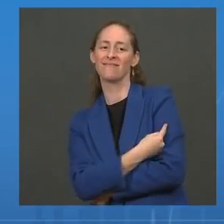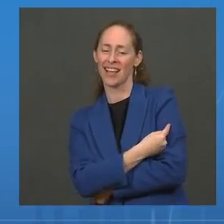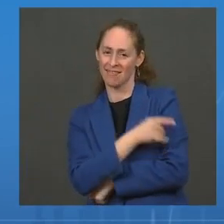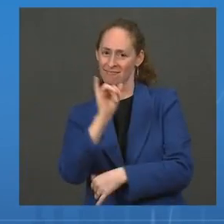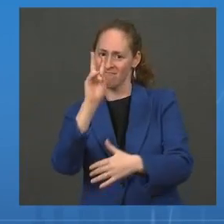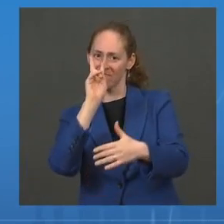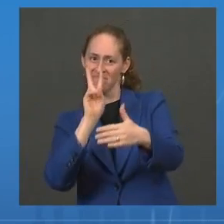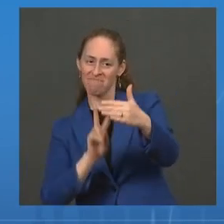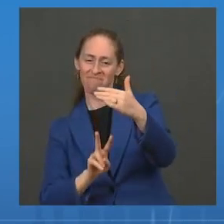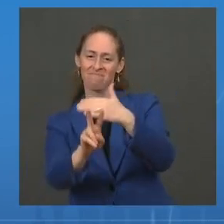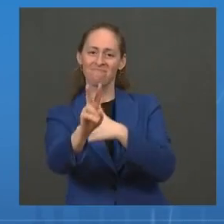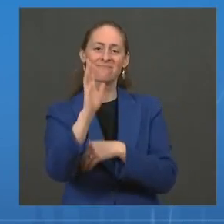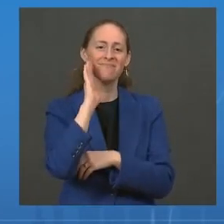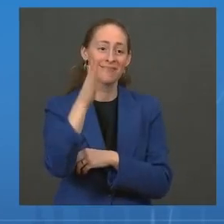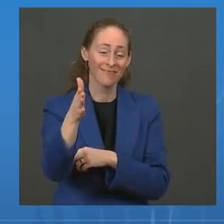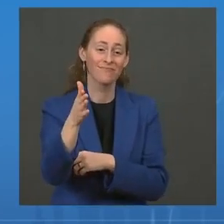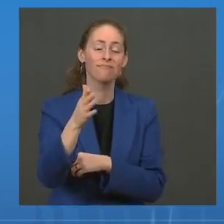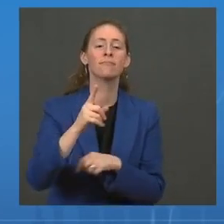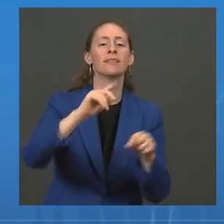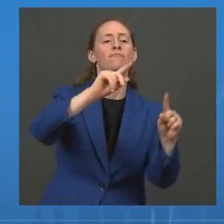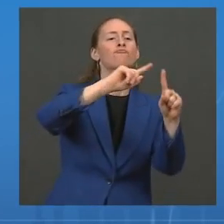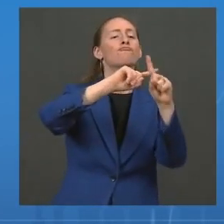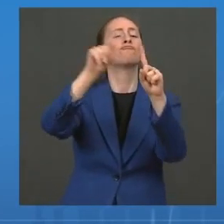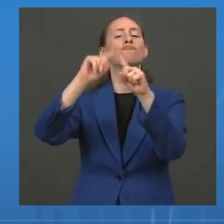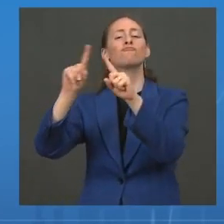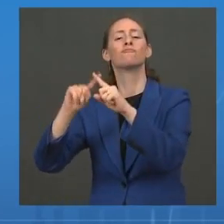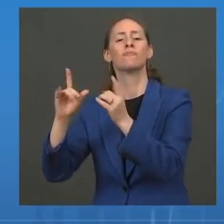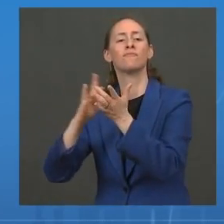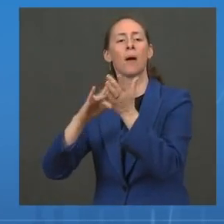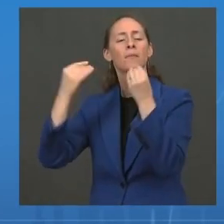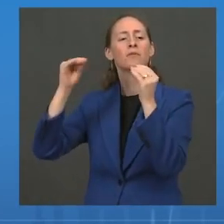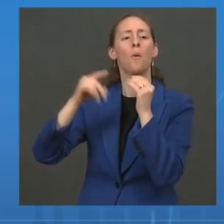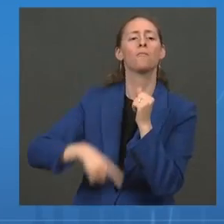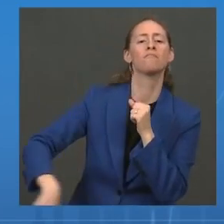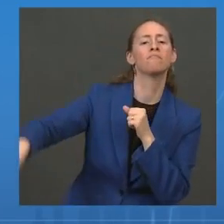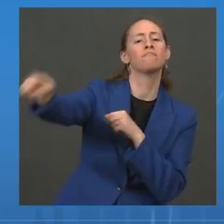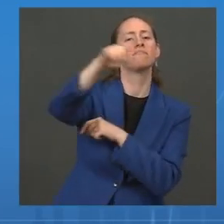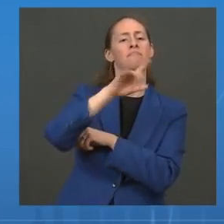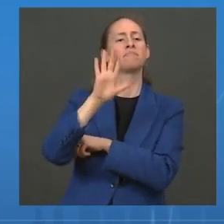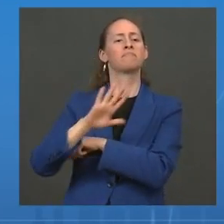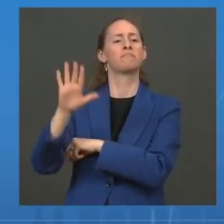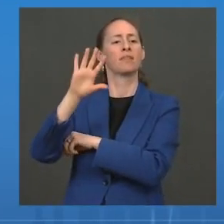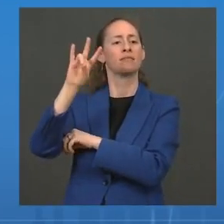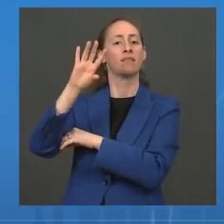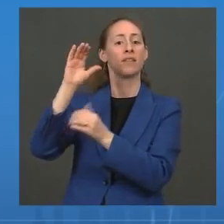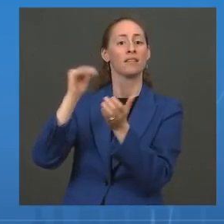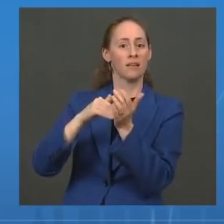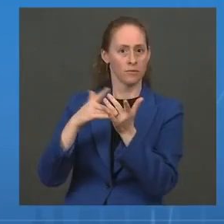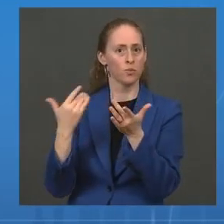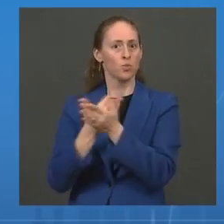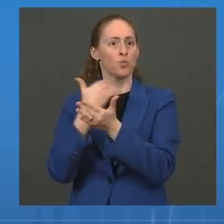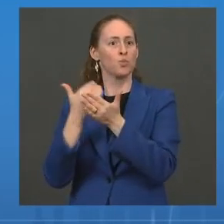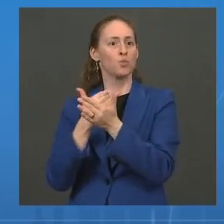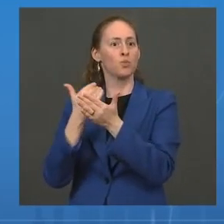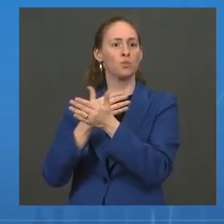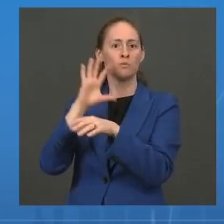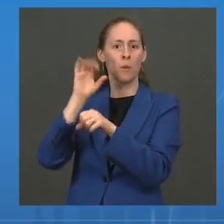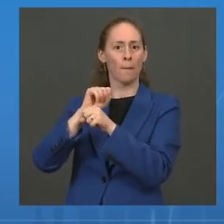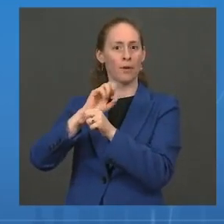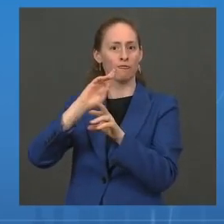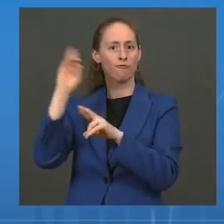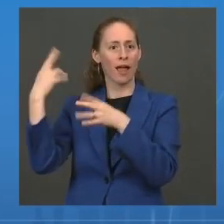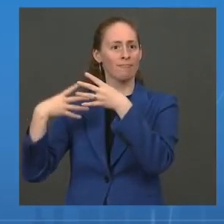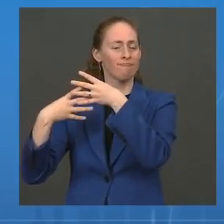And through pharmacies alone, 700,000 additional appointments are already on the calendar at local pharmacies.